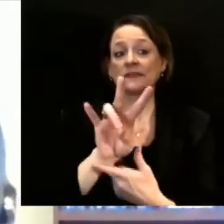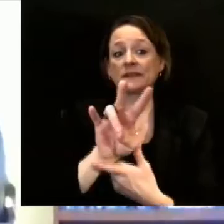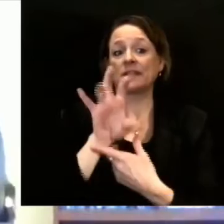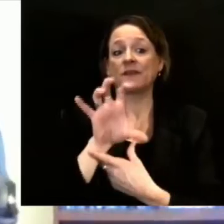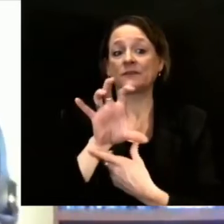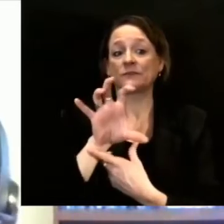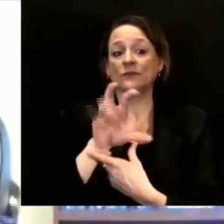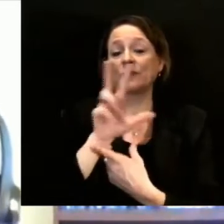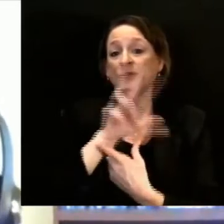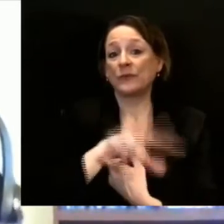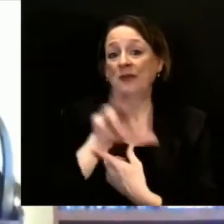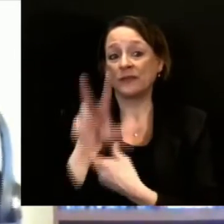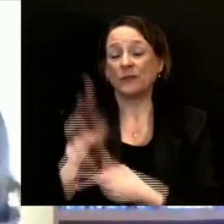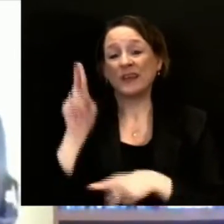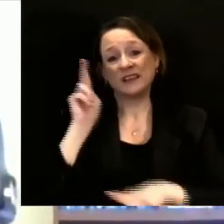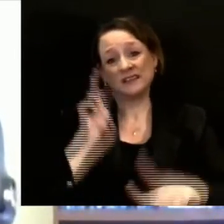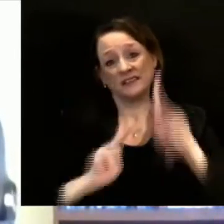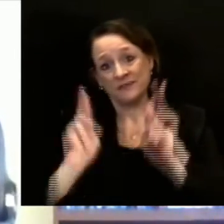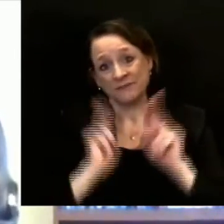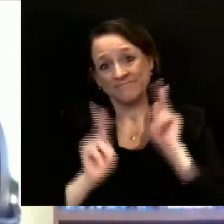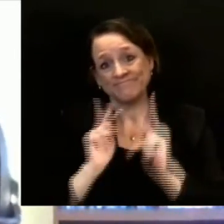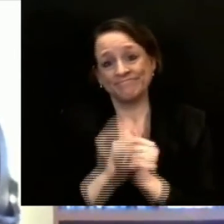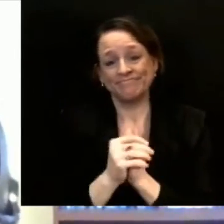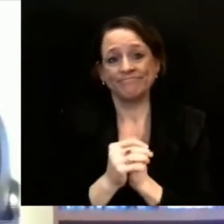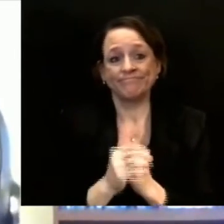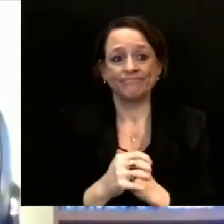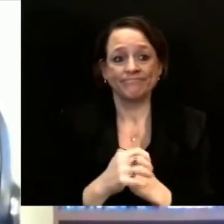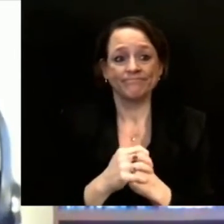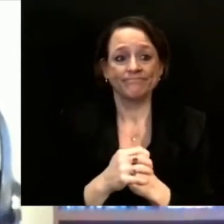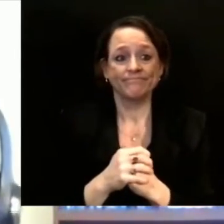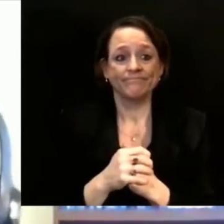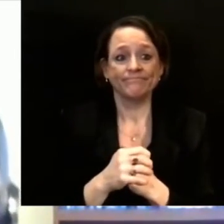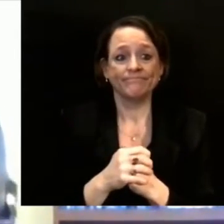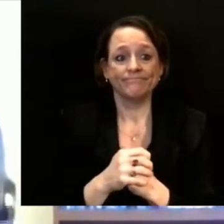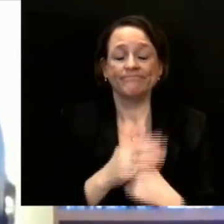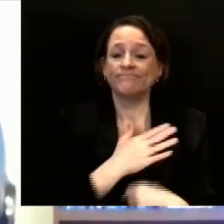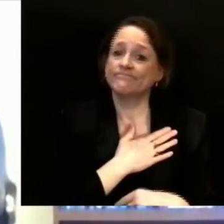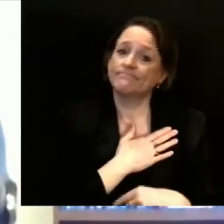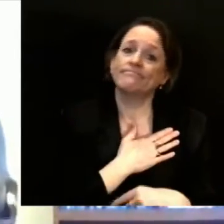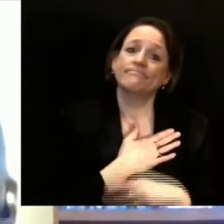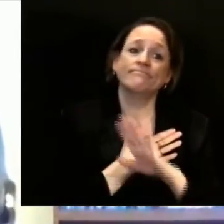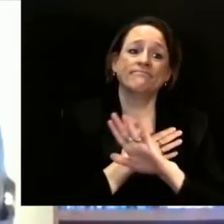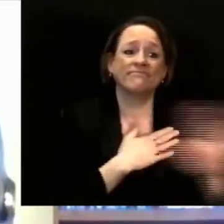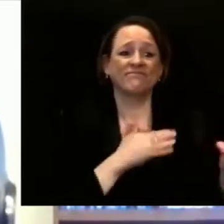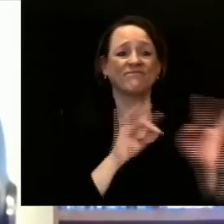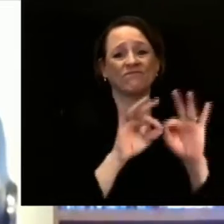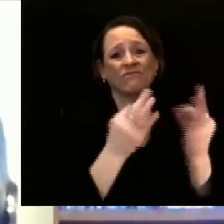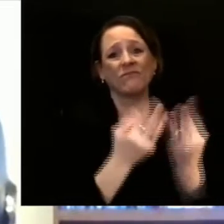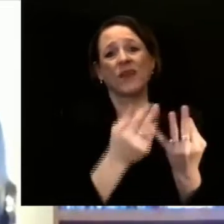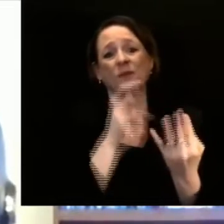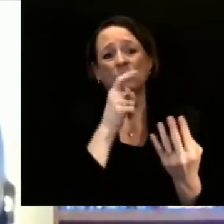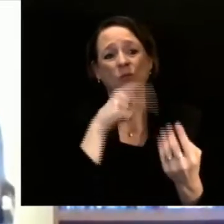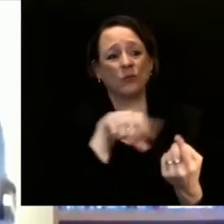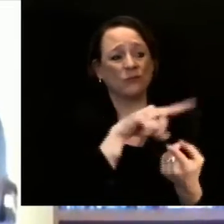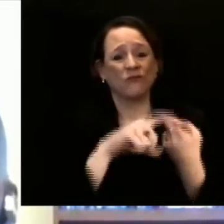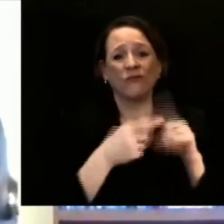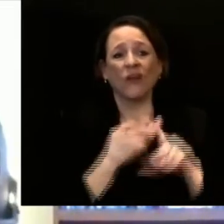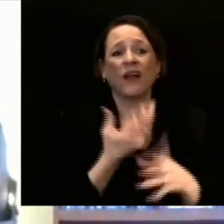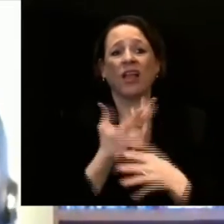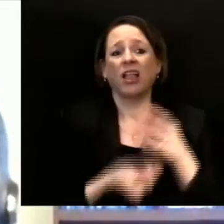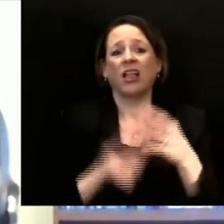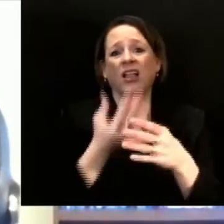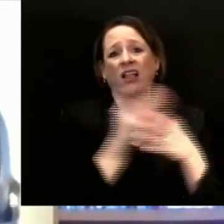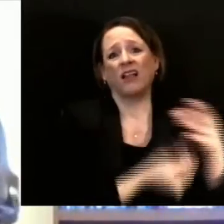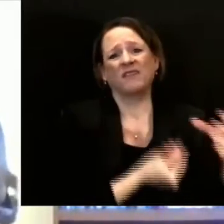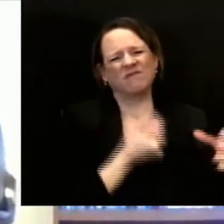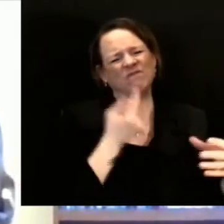Our thoughts continue to be with the families and friends who have lost loved ones to this virus, and this